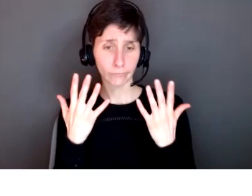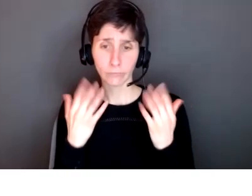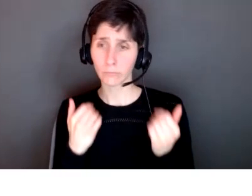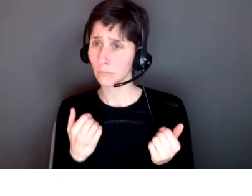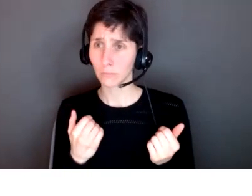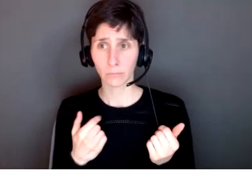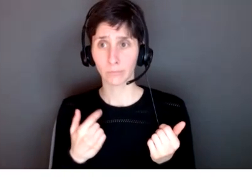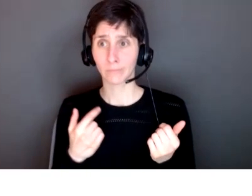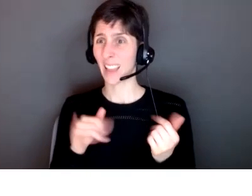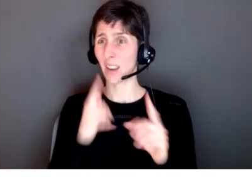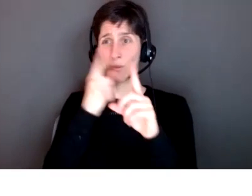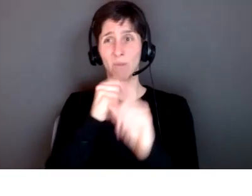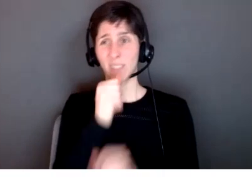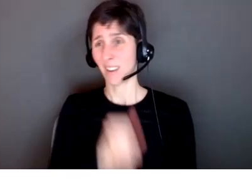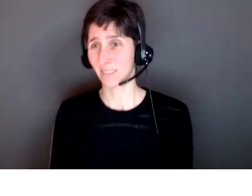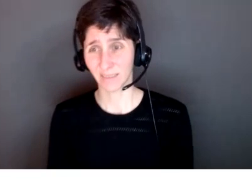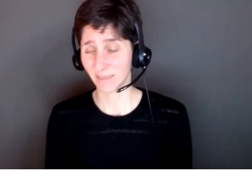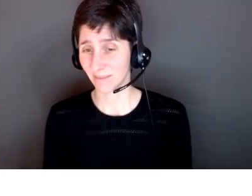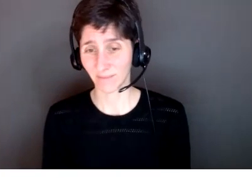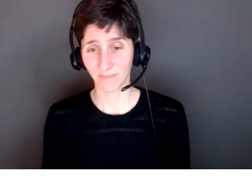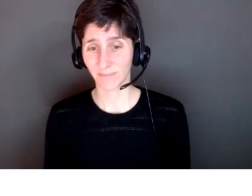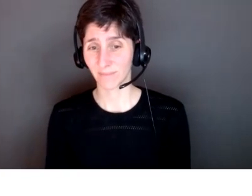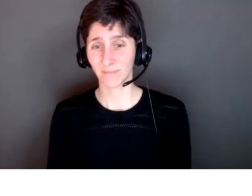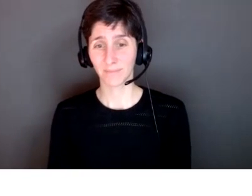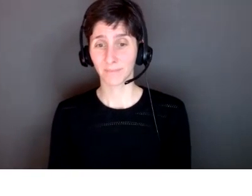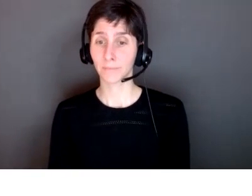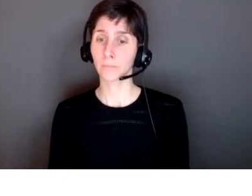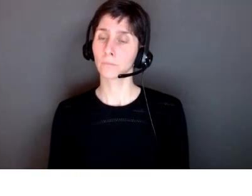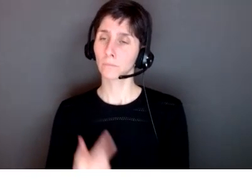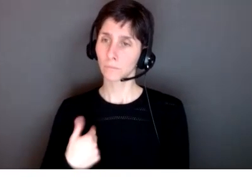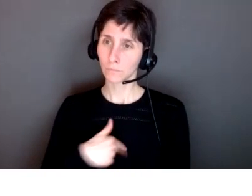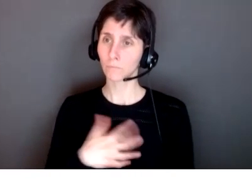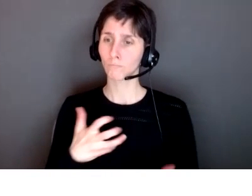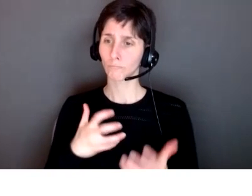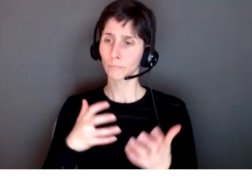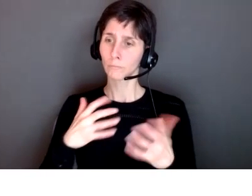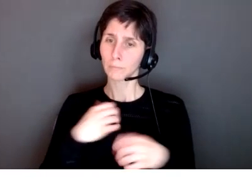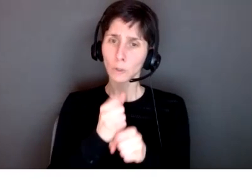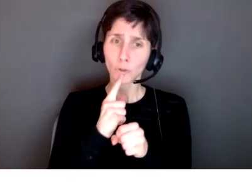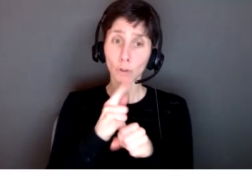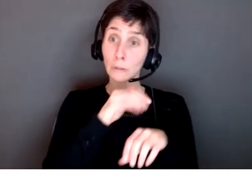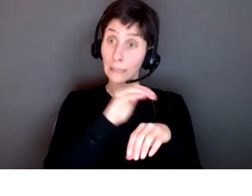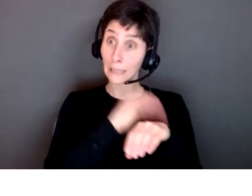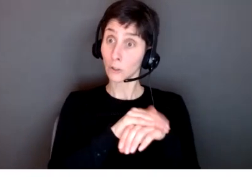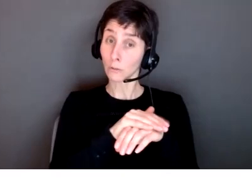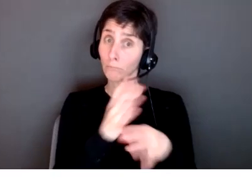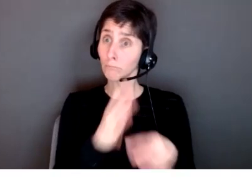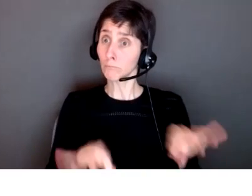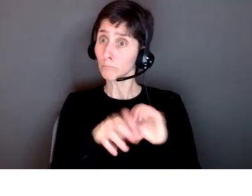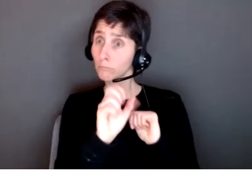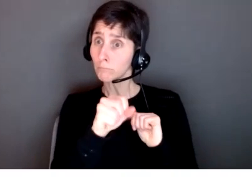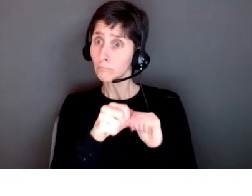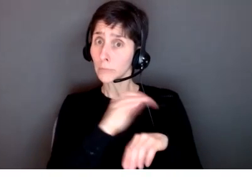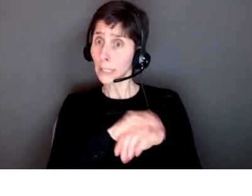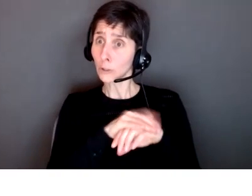what we want like we want to make sure that um yes english is important because they are being schooled in english